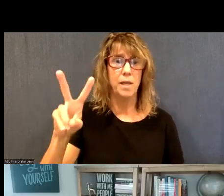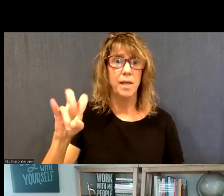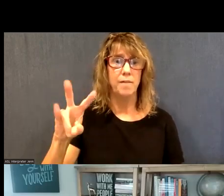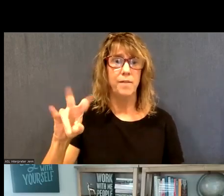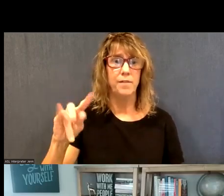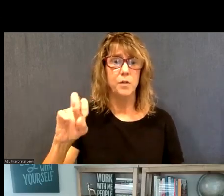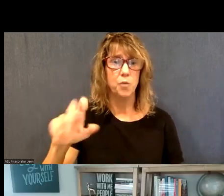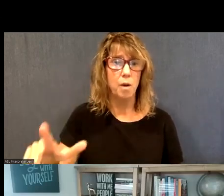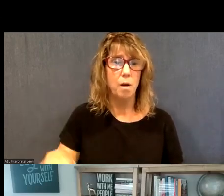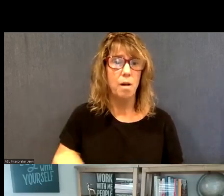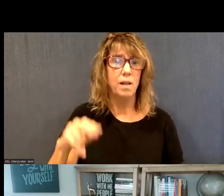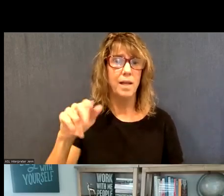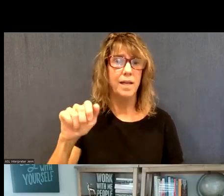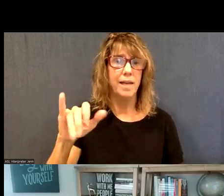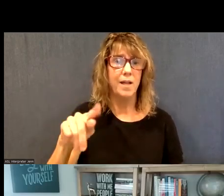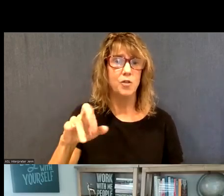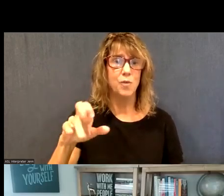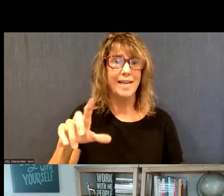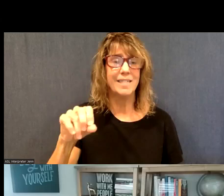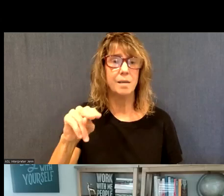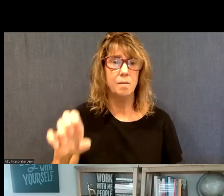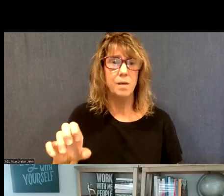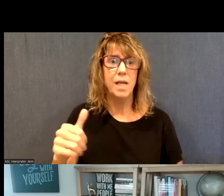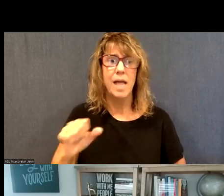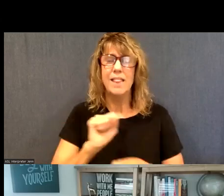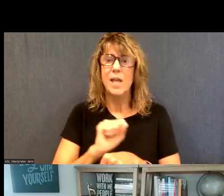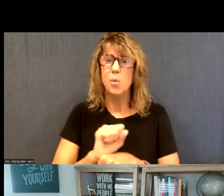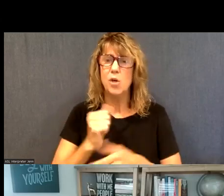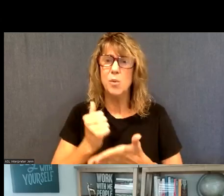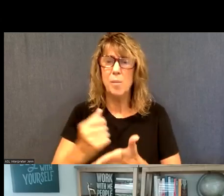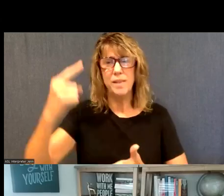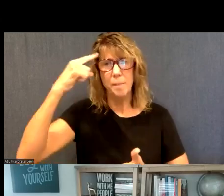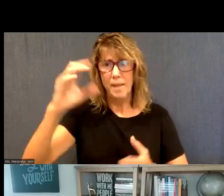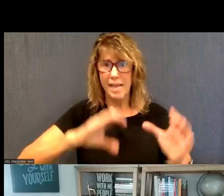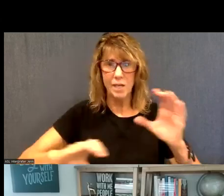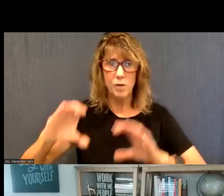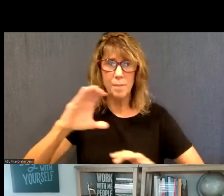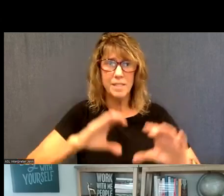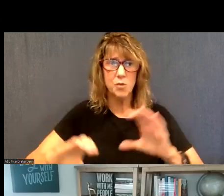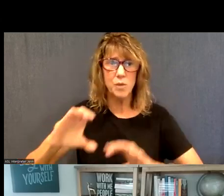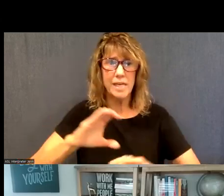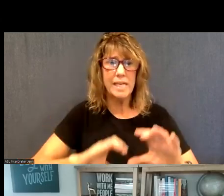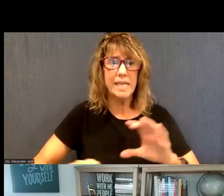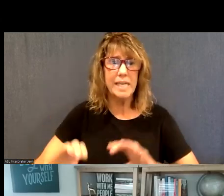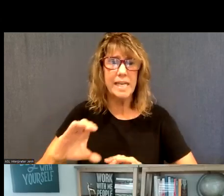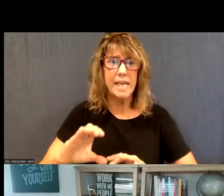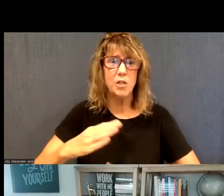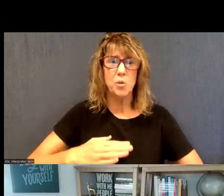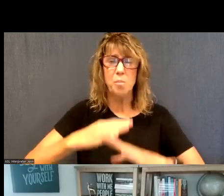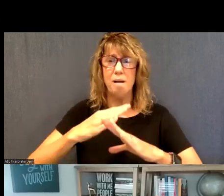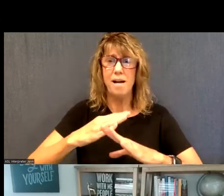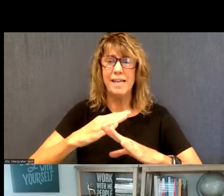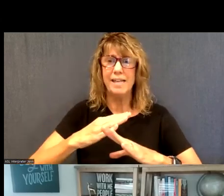Um, they work, um, to support the brain chemistry and to block the euphoric effects of alcohol and opioids specifically.